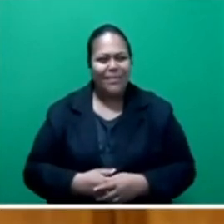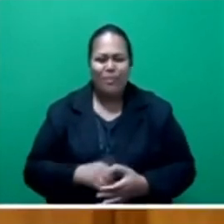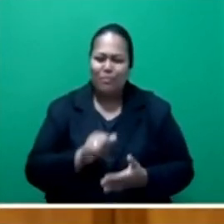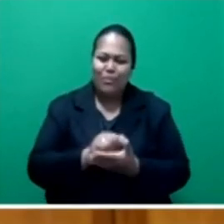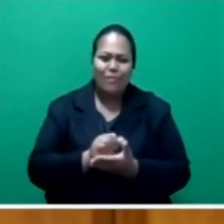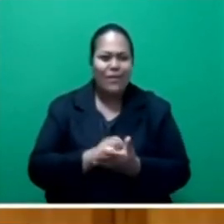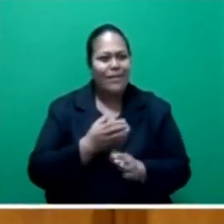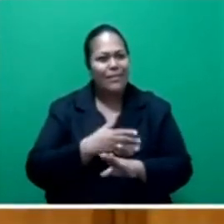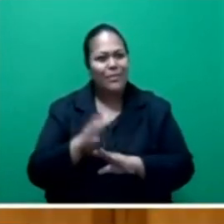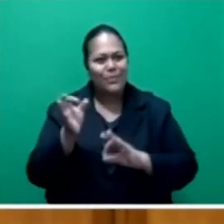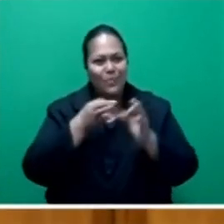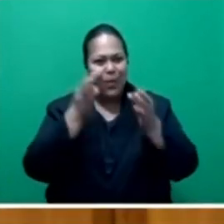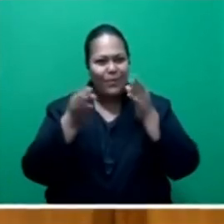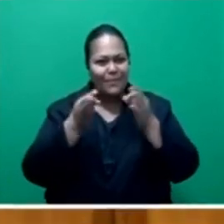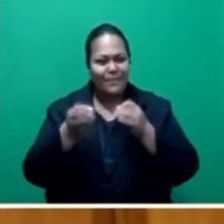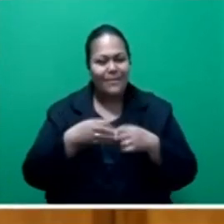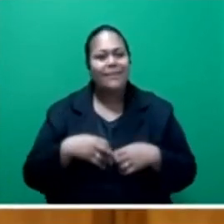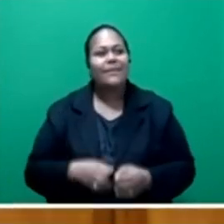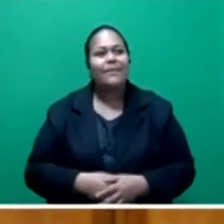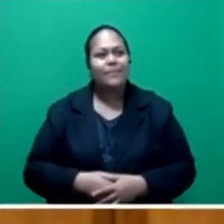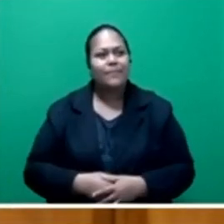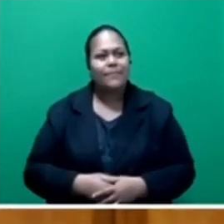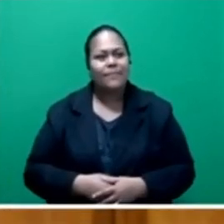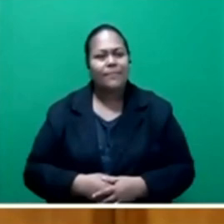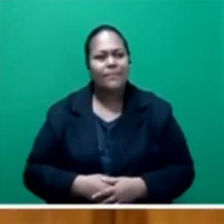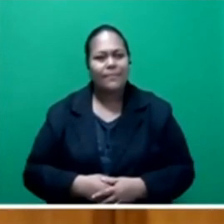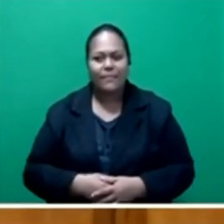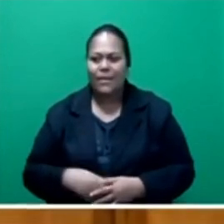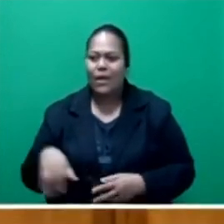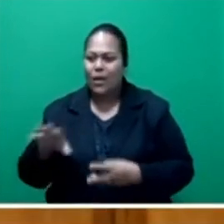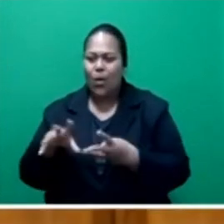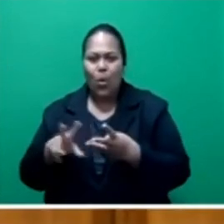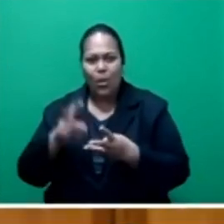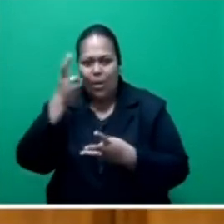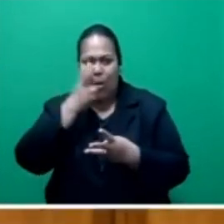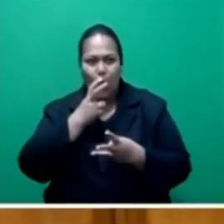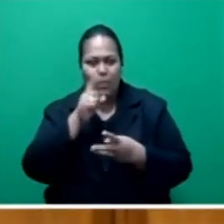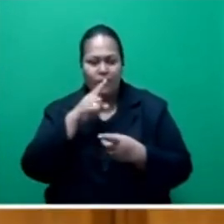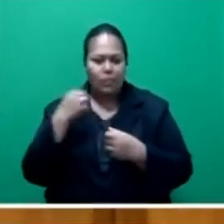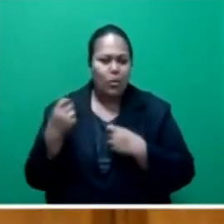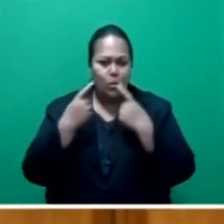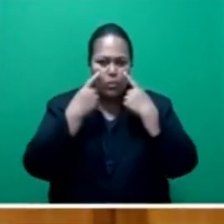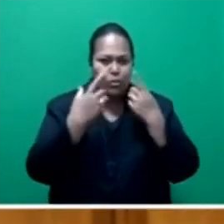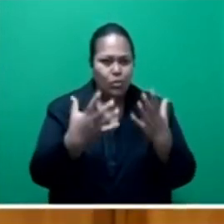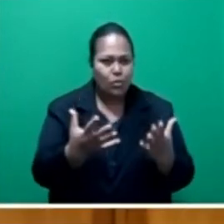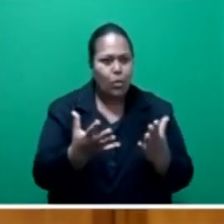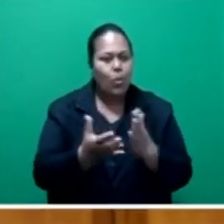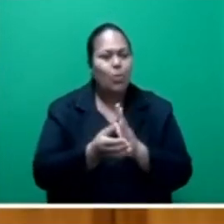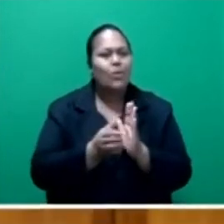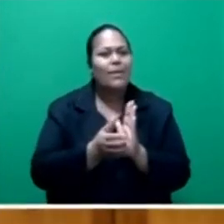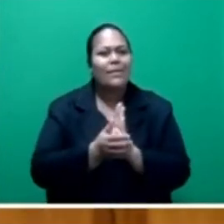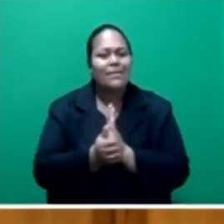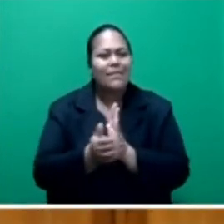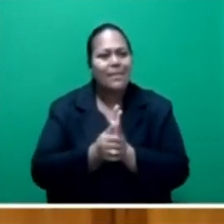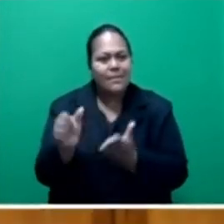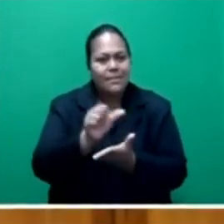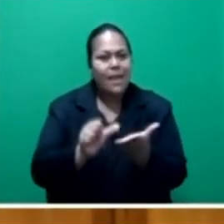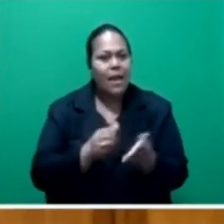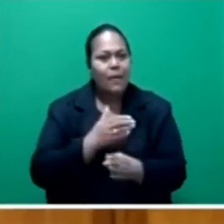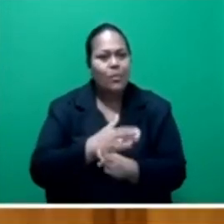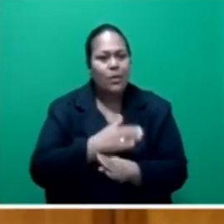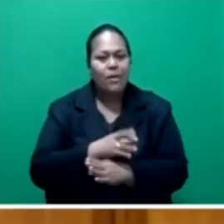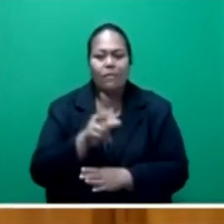for their showcasing of the Iaupuka Marangeti Kei Rewa. Lastly, honorable speaker, I'd like to thank the